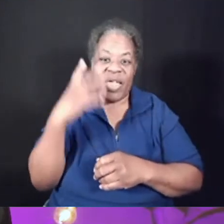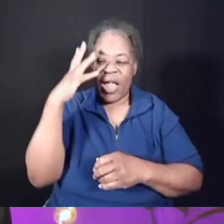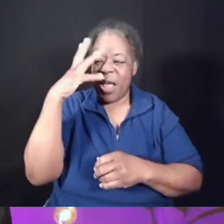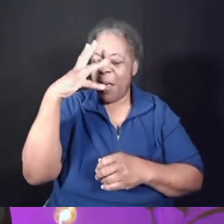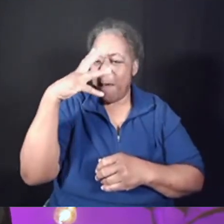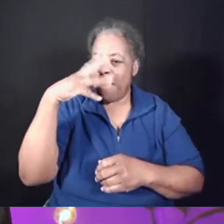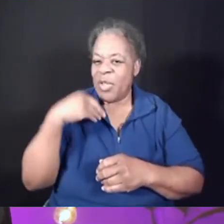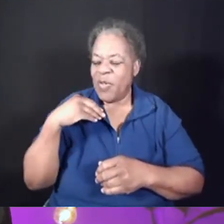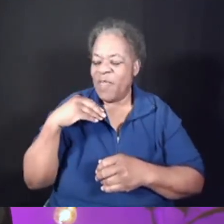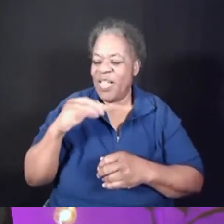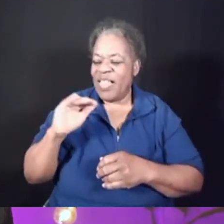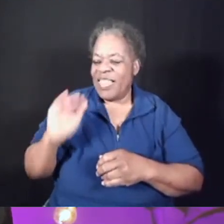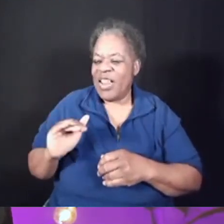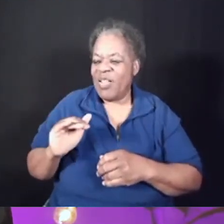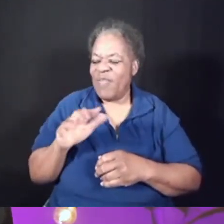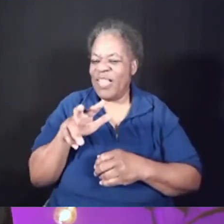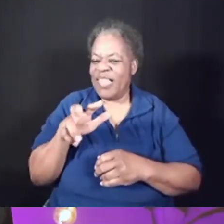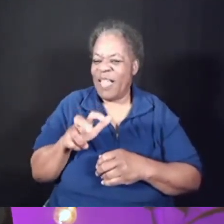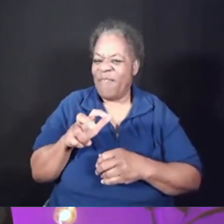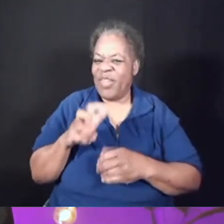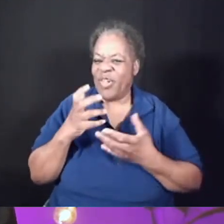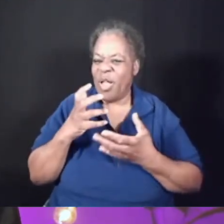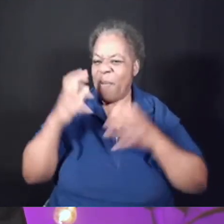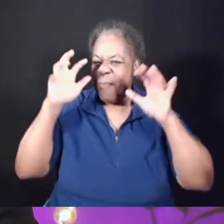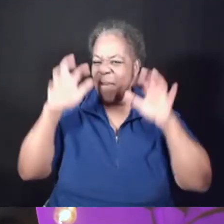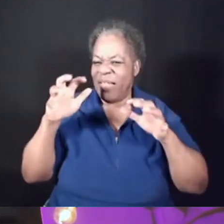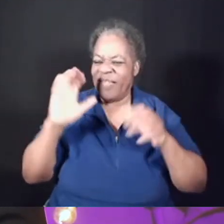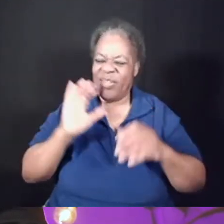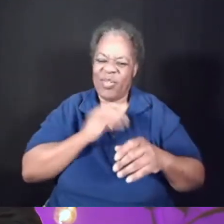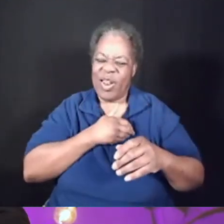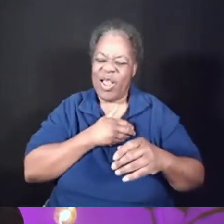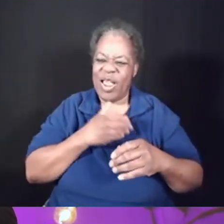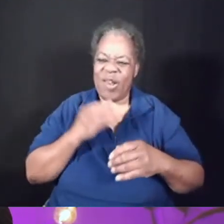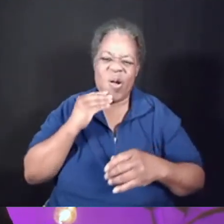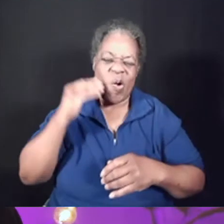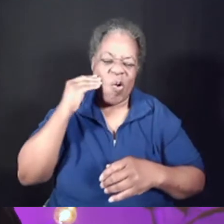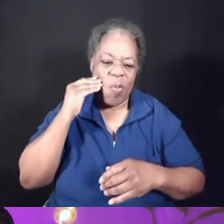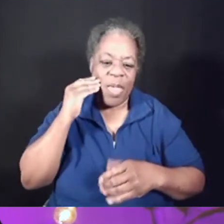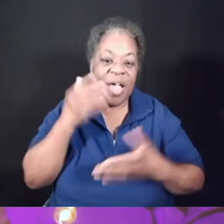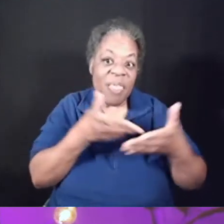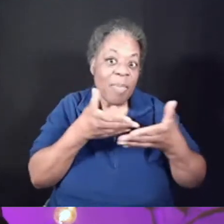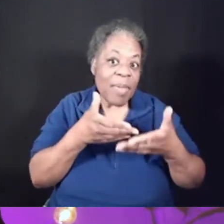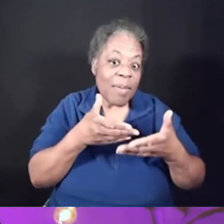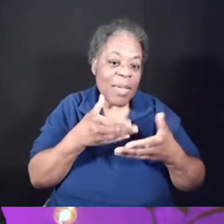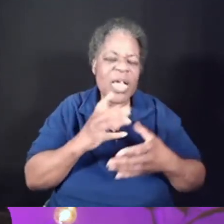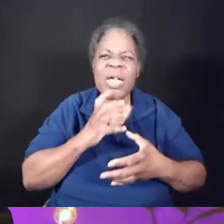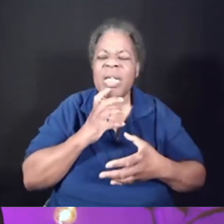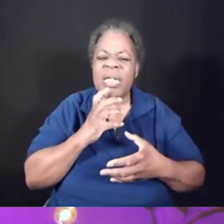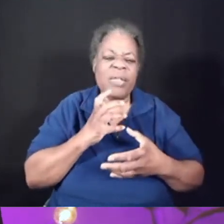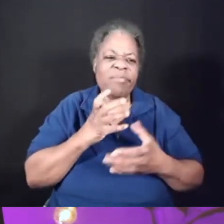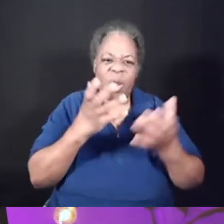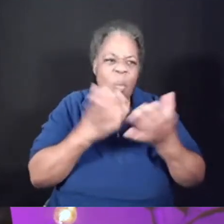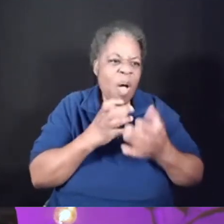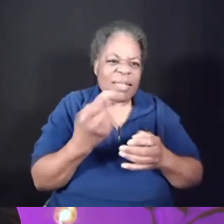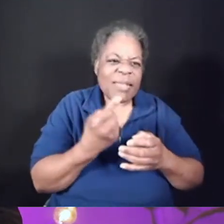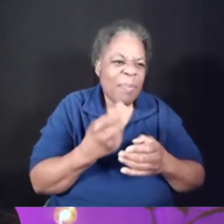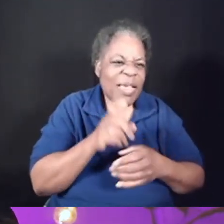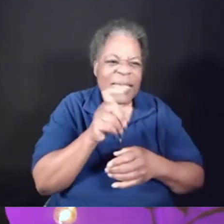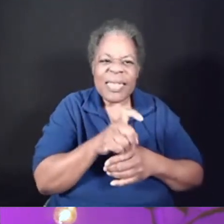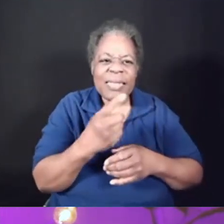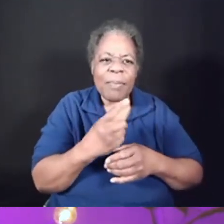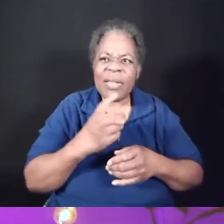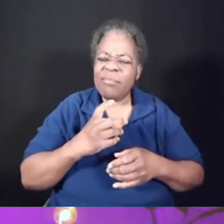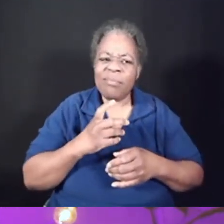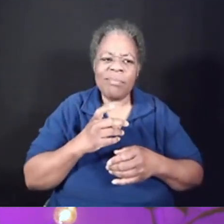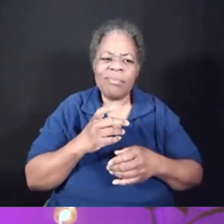selfish monsters in our house right now. The baby, she screams the second she needs or wants anything, and she